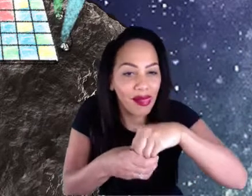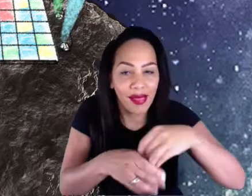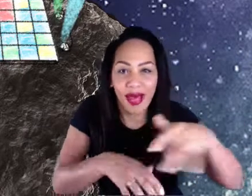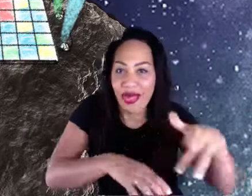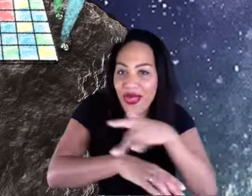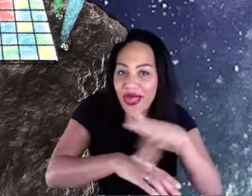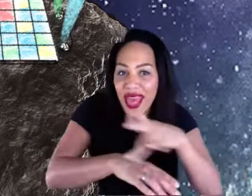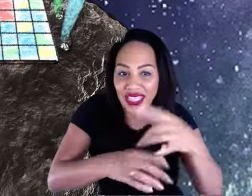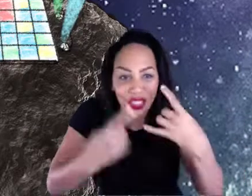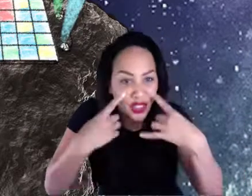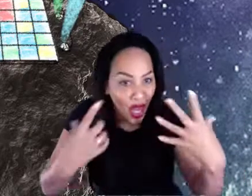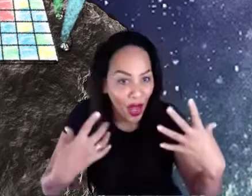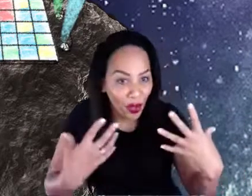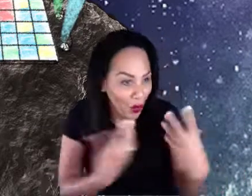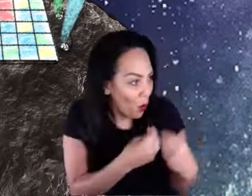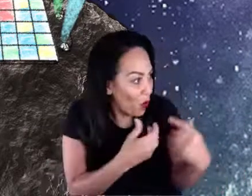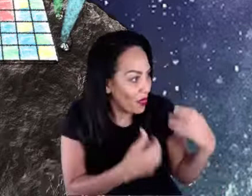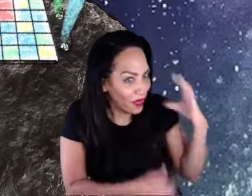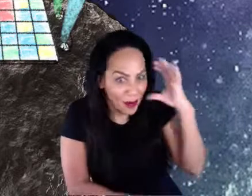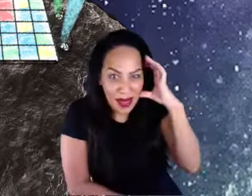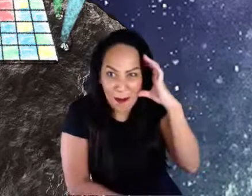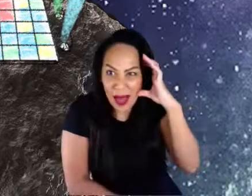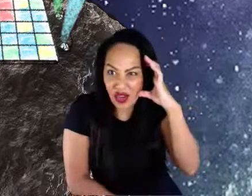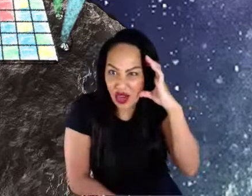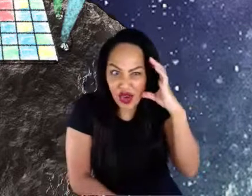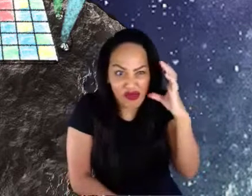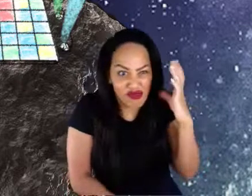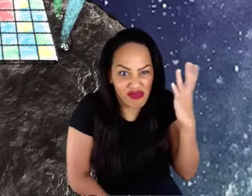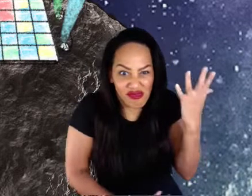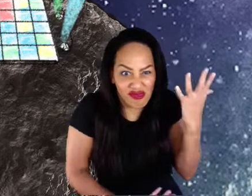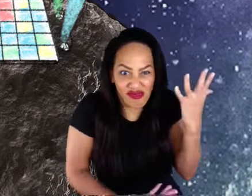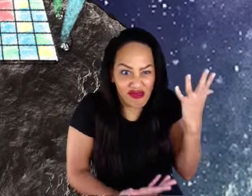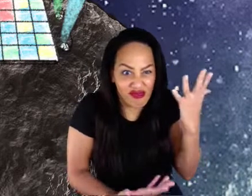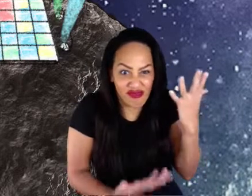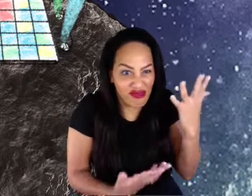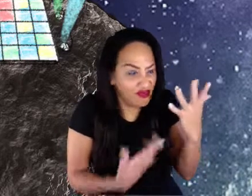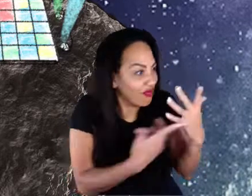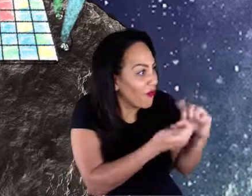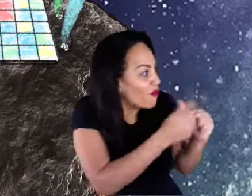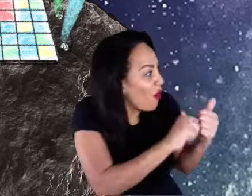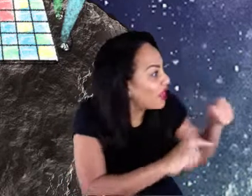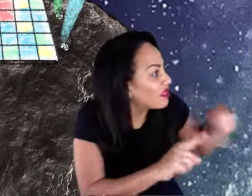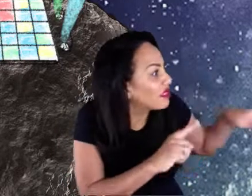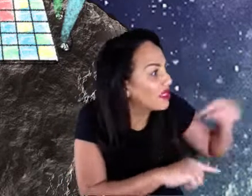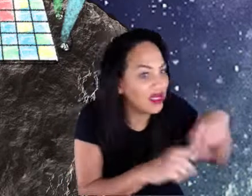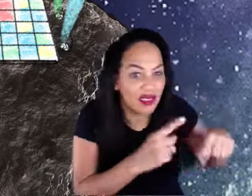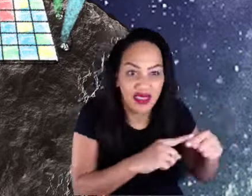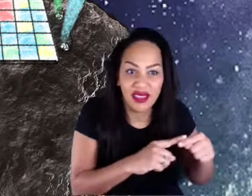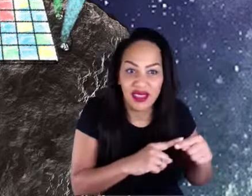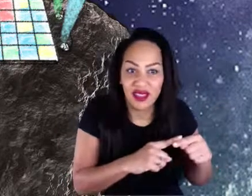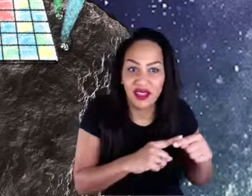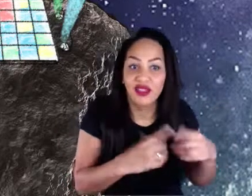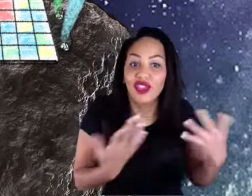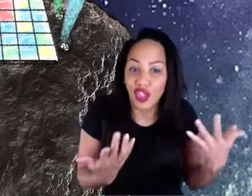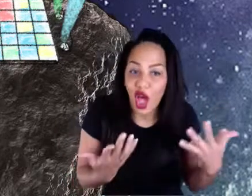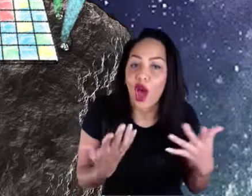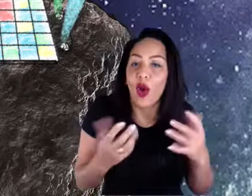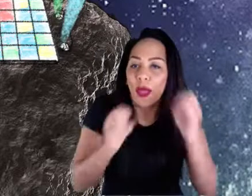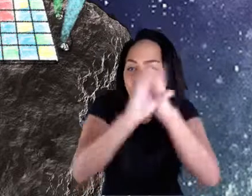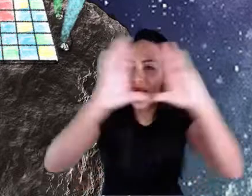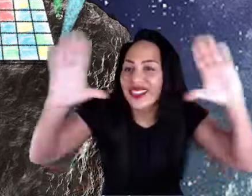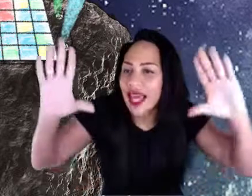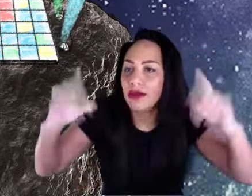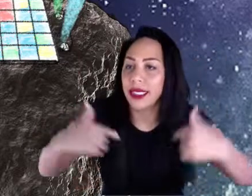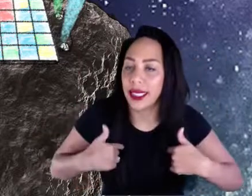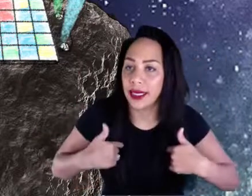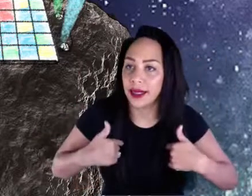with a group of friends. Maybe it's just one individual, but it's really this idea of bringing the theatre to, you know, the